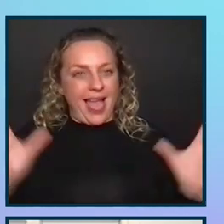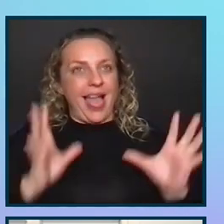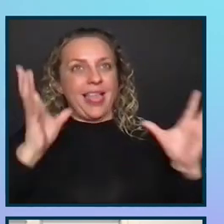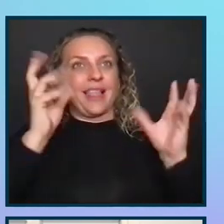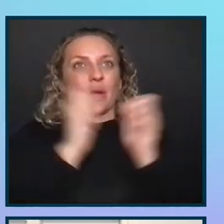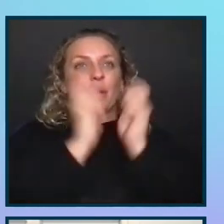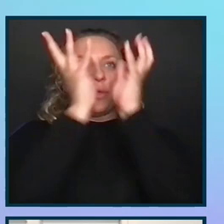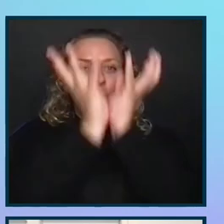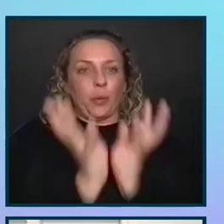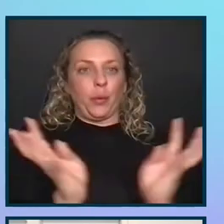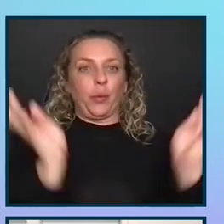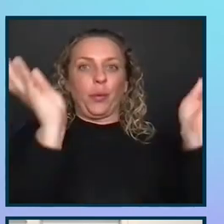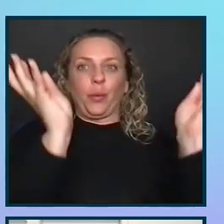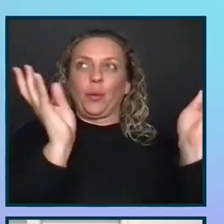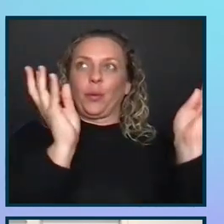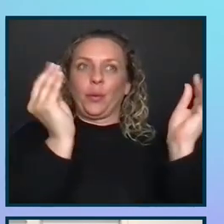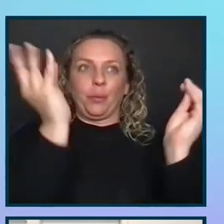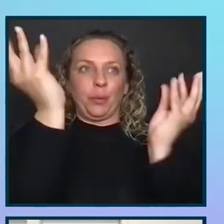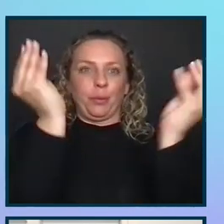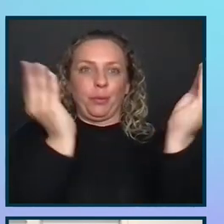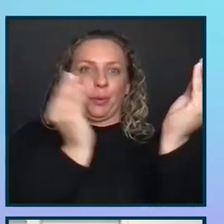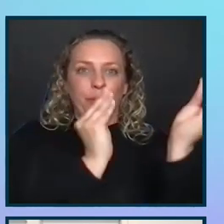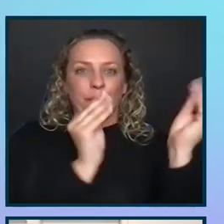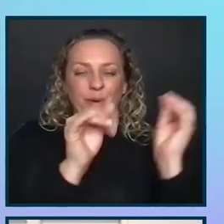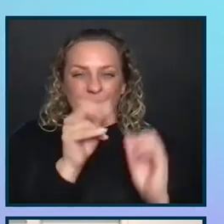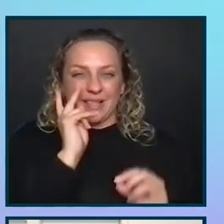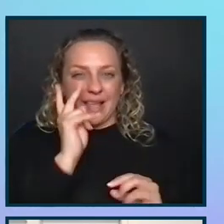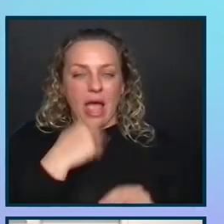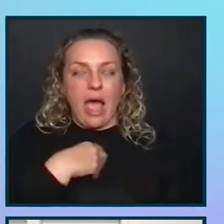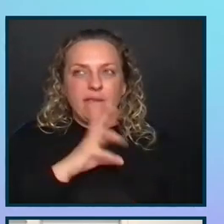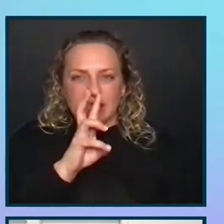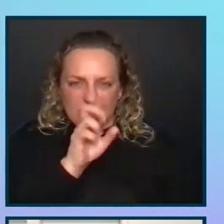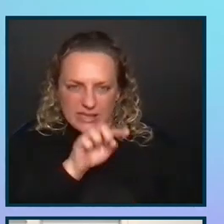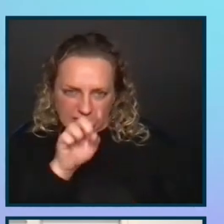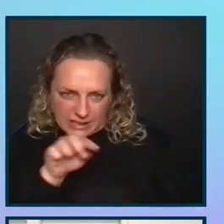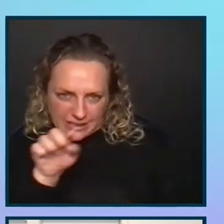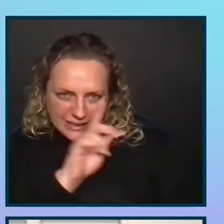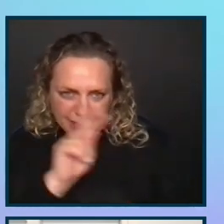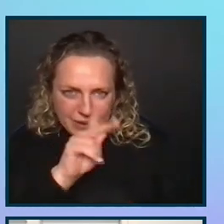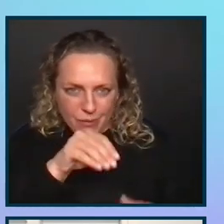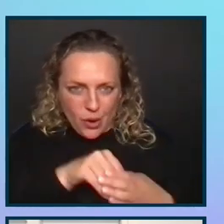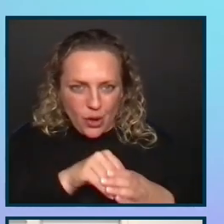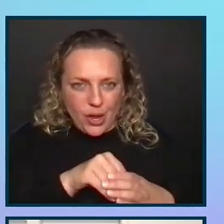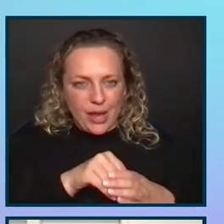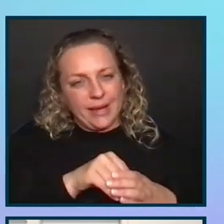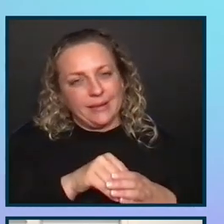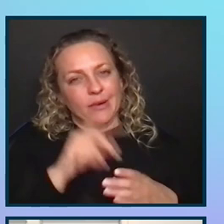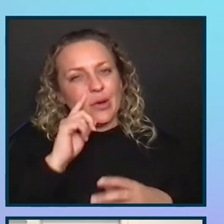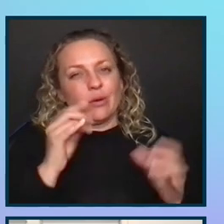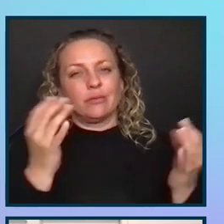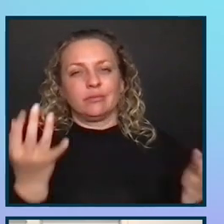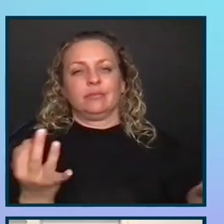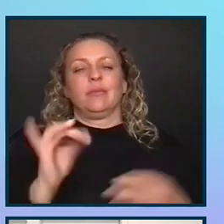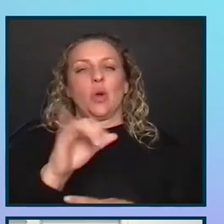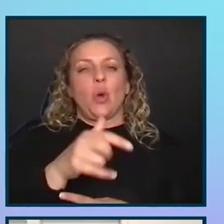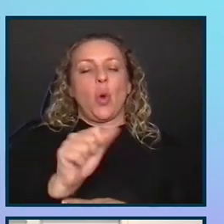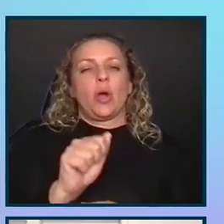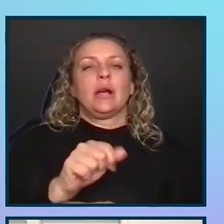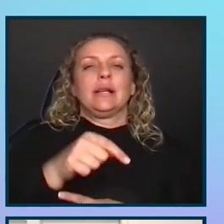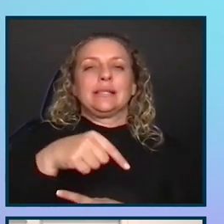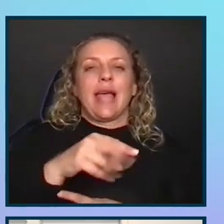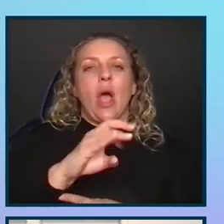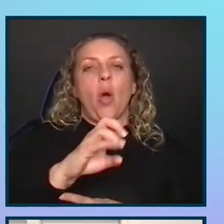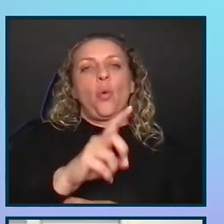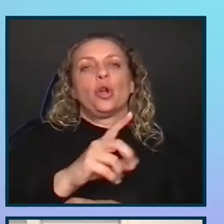chandelier, I have six people who are in sort of a downward dog pose, but they're shaped like a pyramid